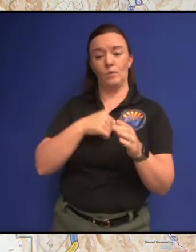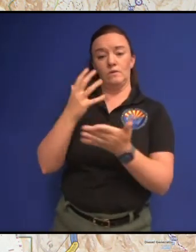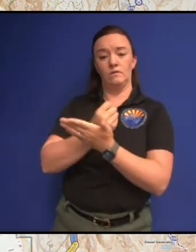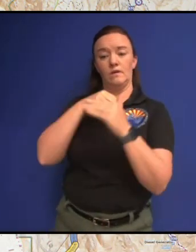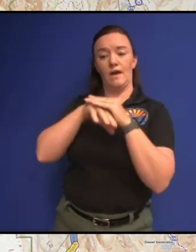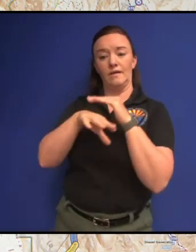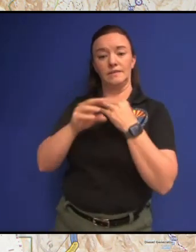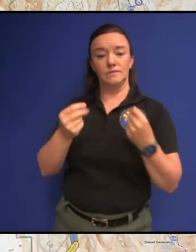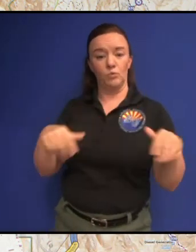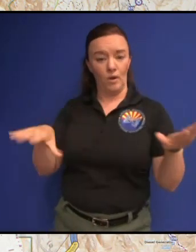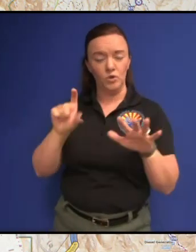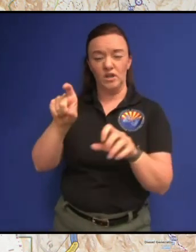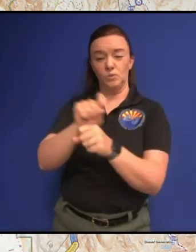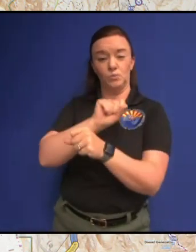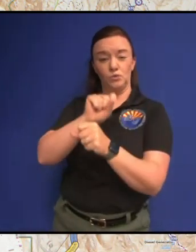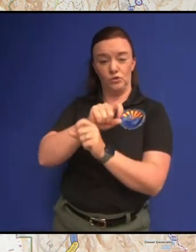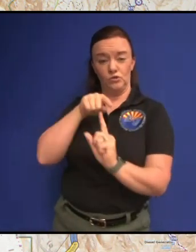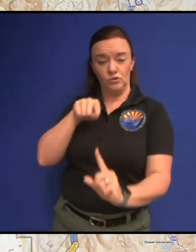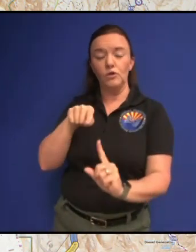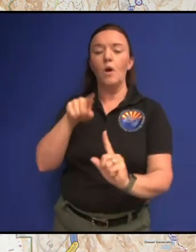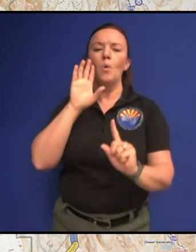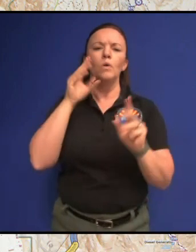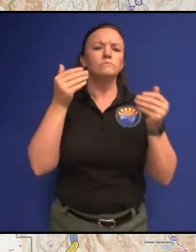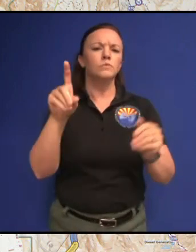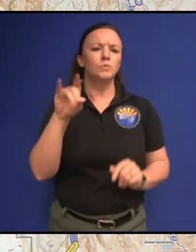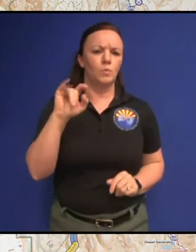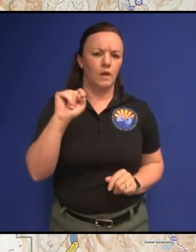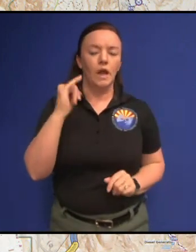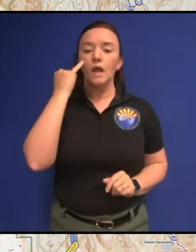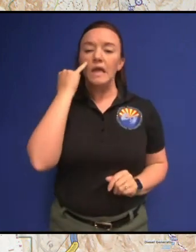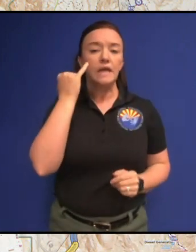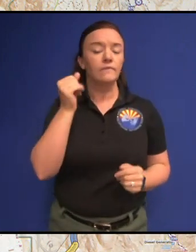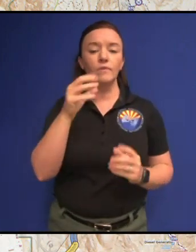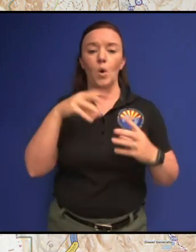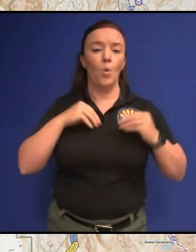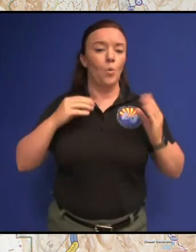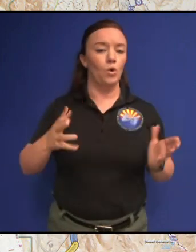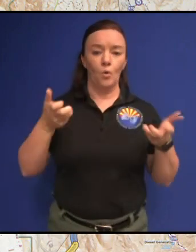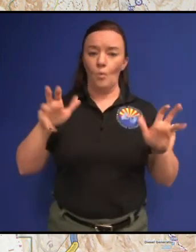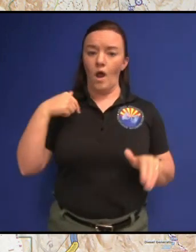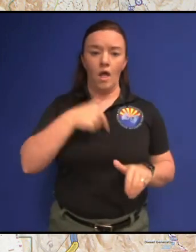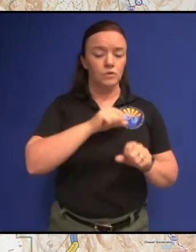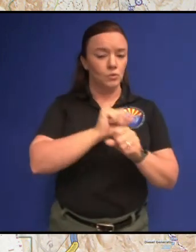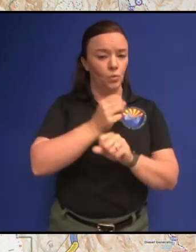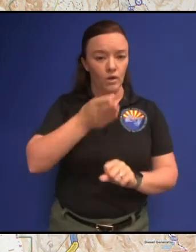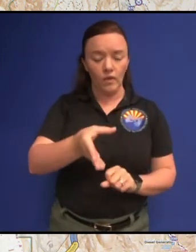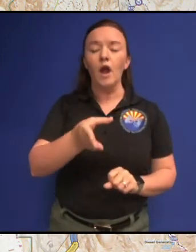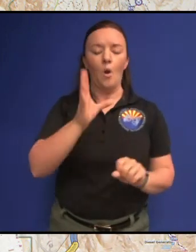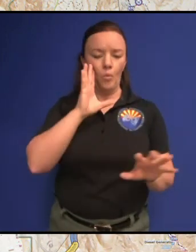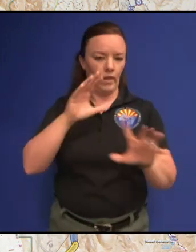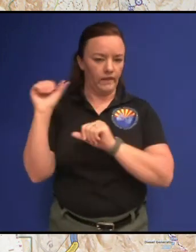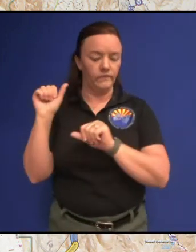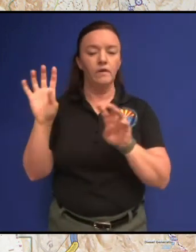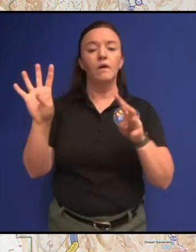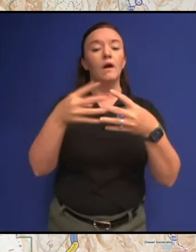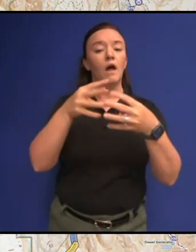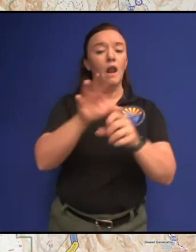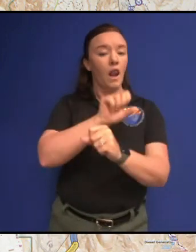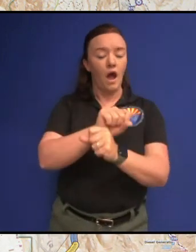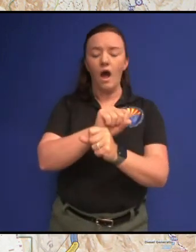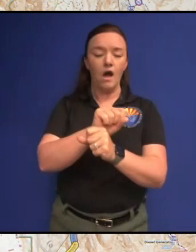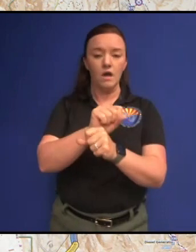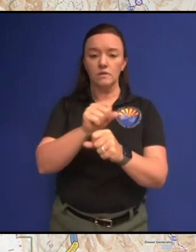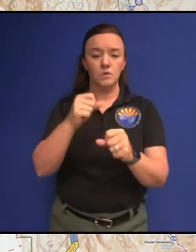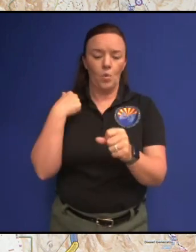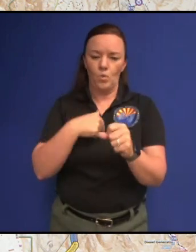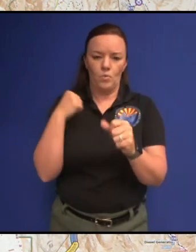that we'll go do that work if somebody doesn't want us there we won't we'll leave gates are locked we won't go in there or if somebody tells us not to go in there